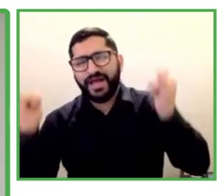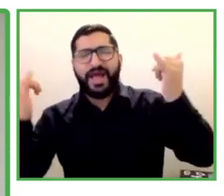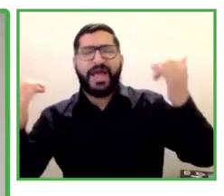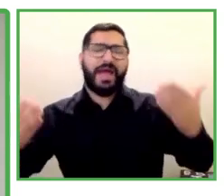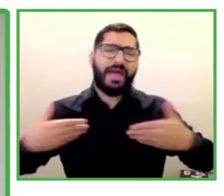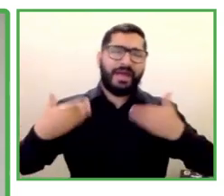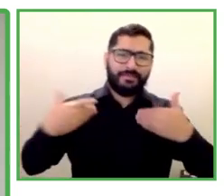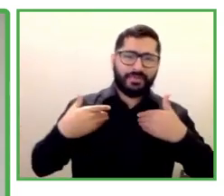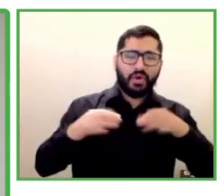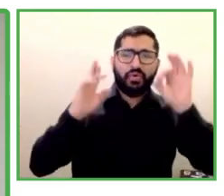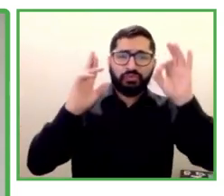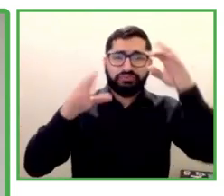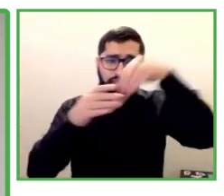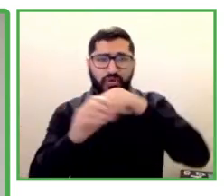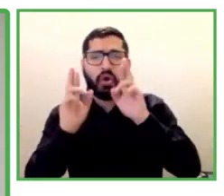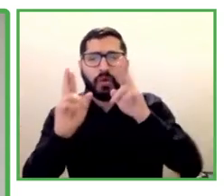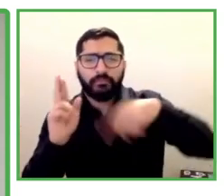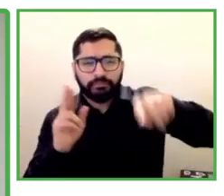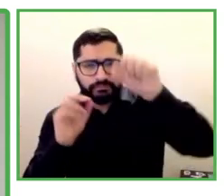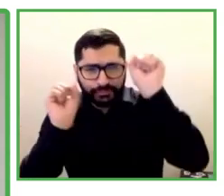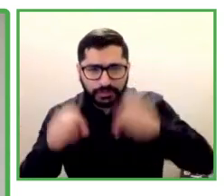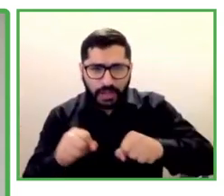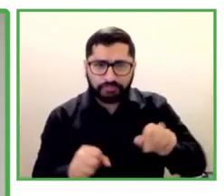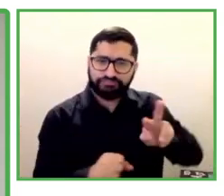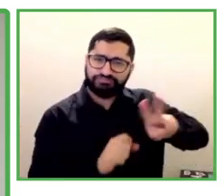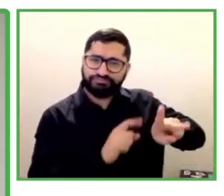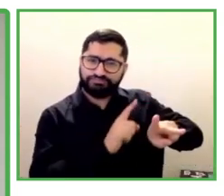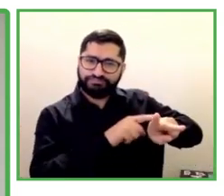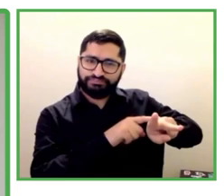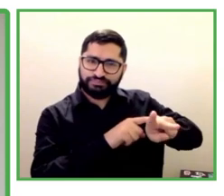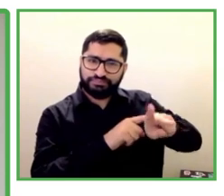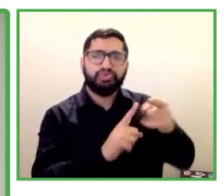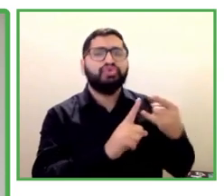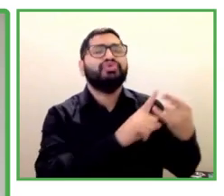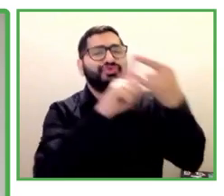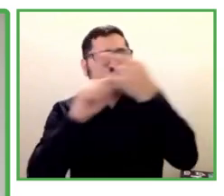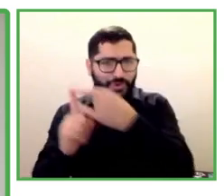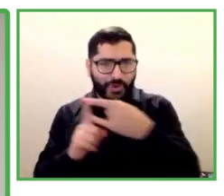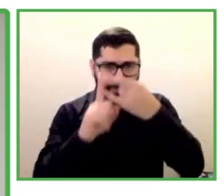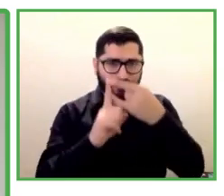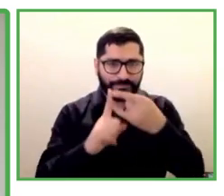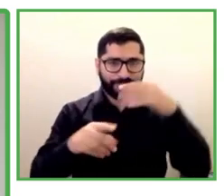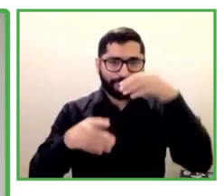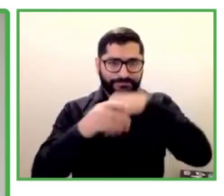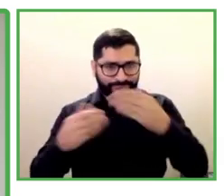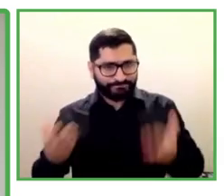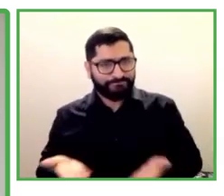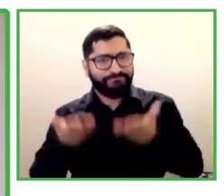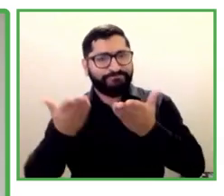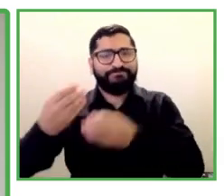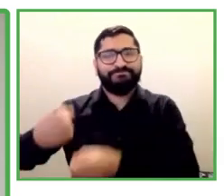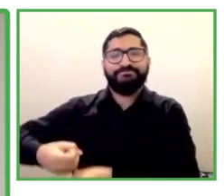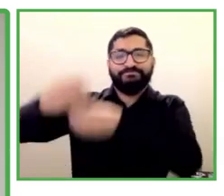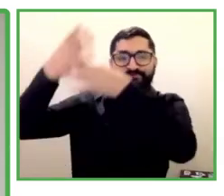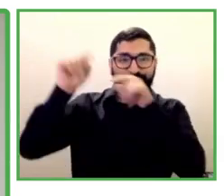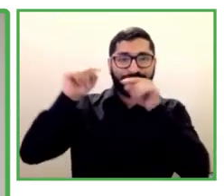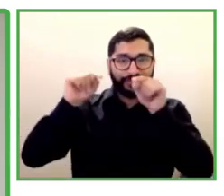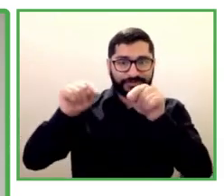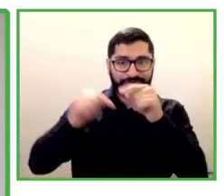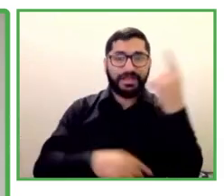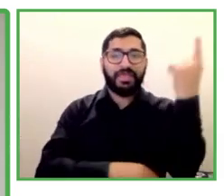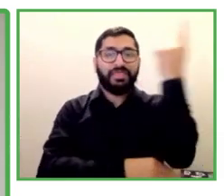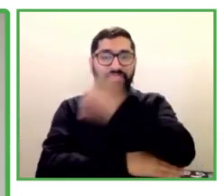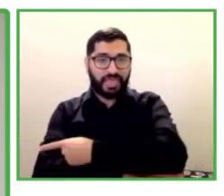has been provided in the chat of this session. If you cannot stay with us now, we thank you